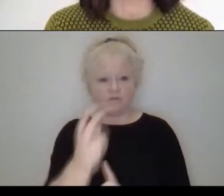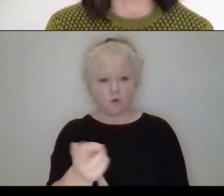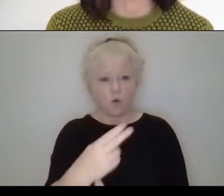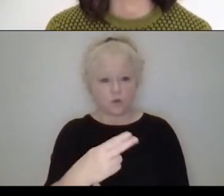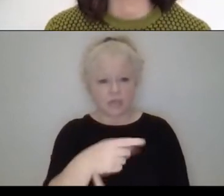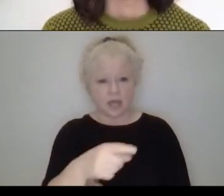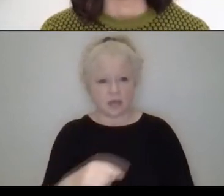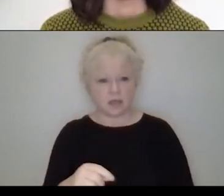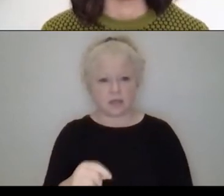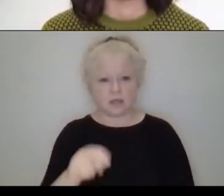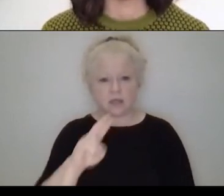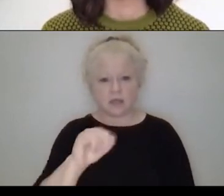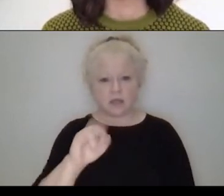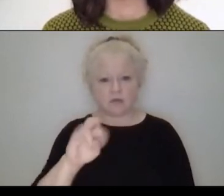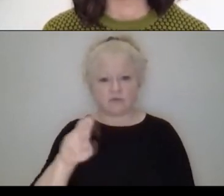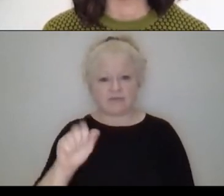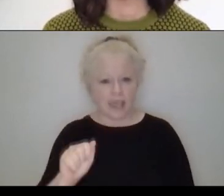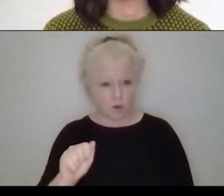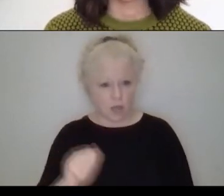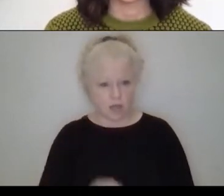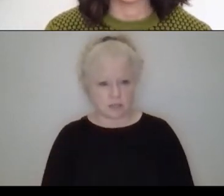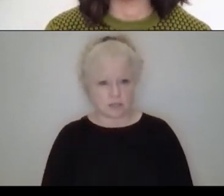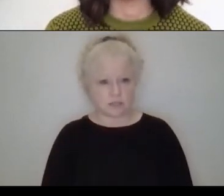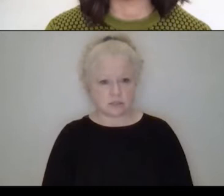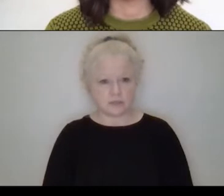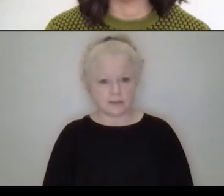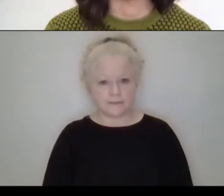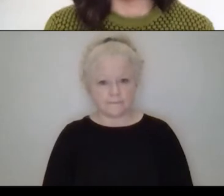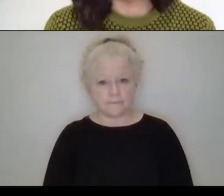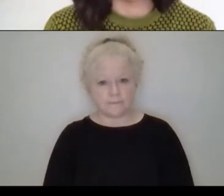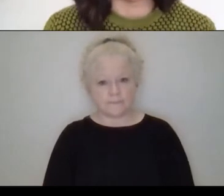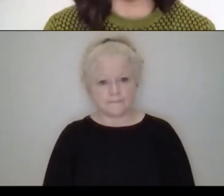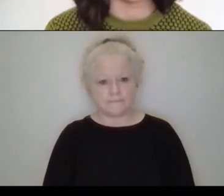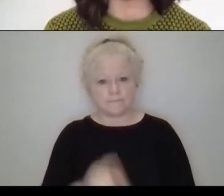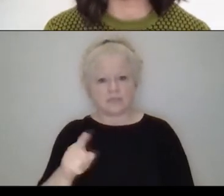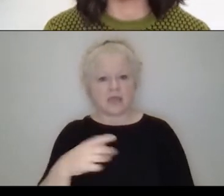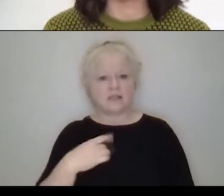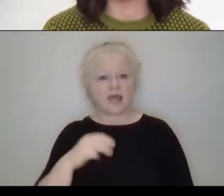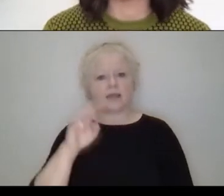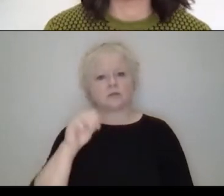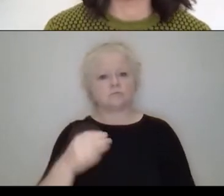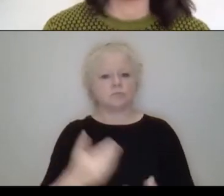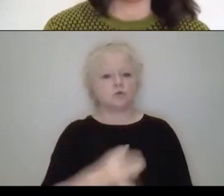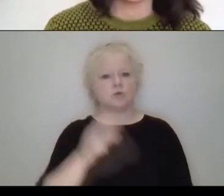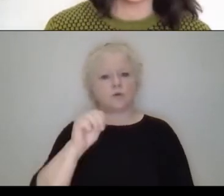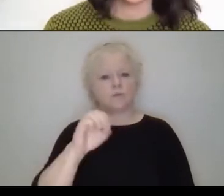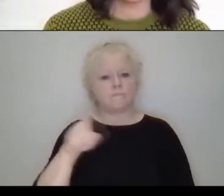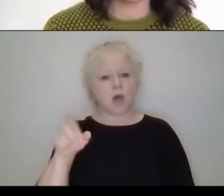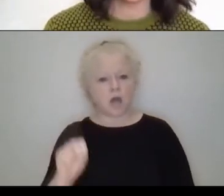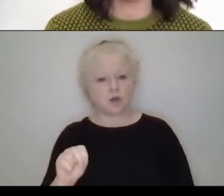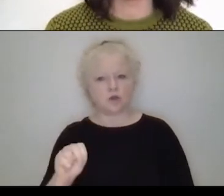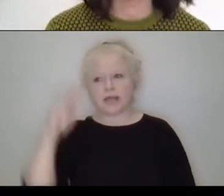Riviera Maya. And I don't know, they have this approach of modernness and story of Mexican